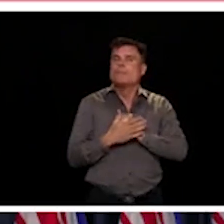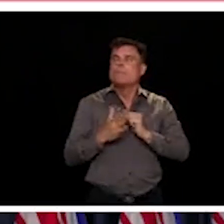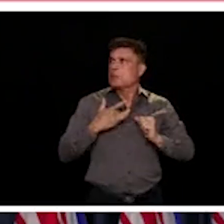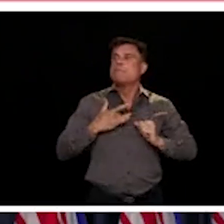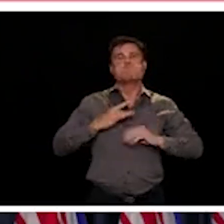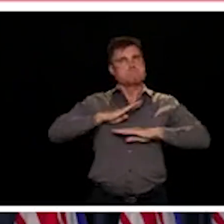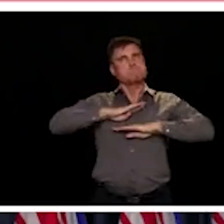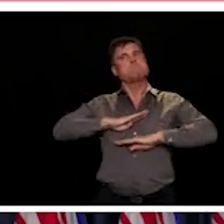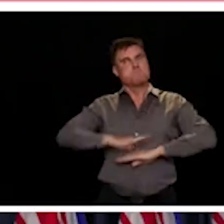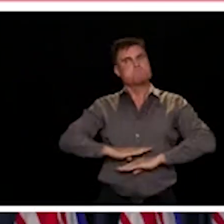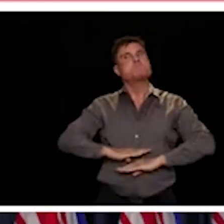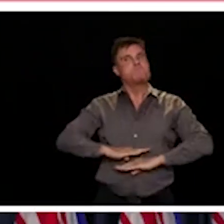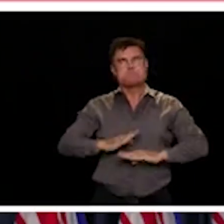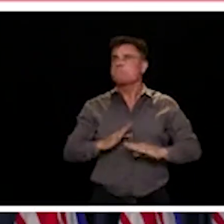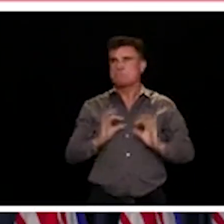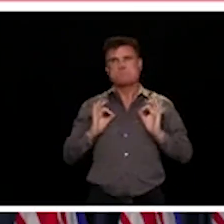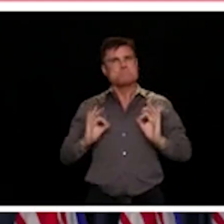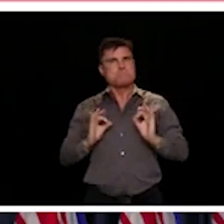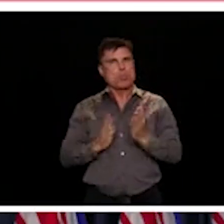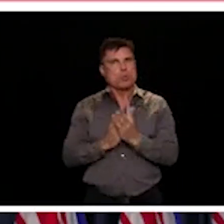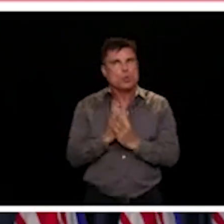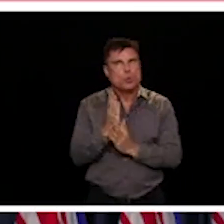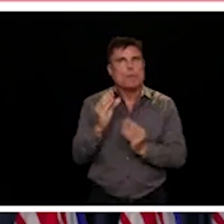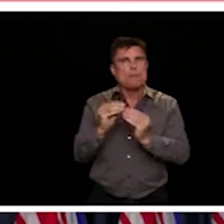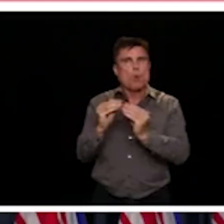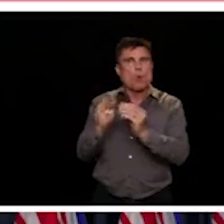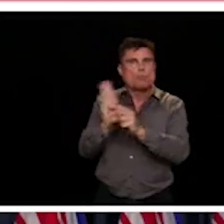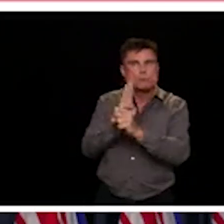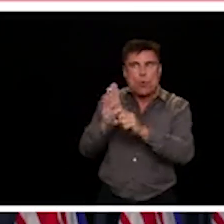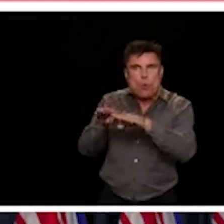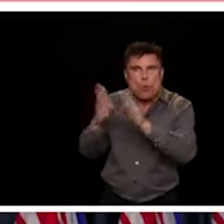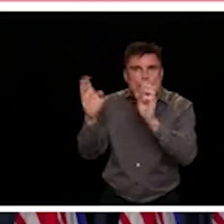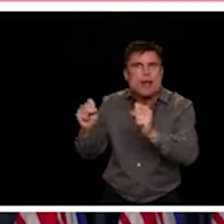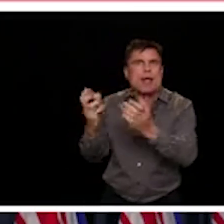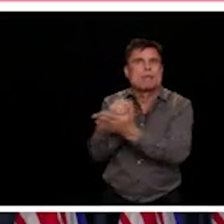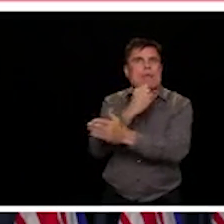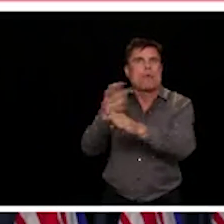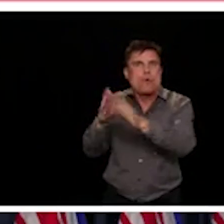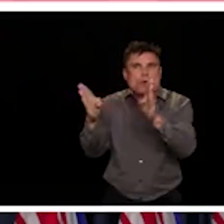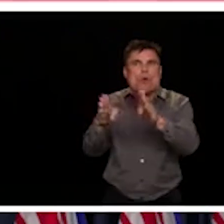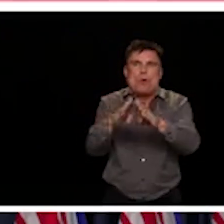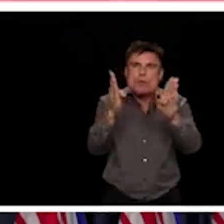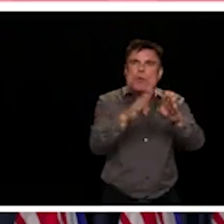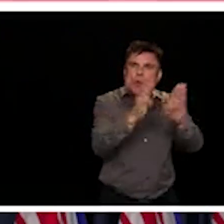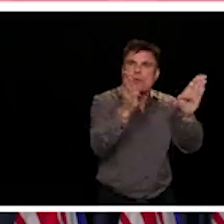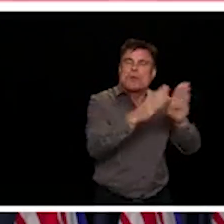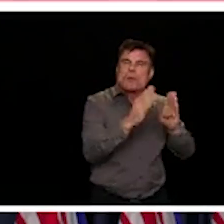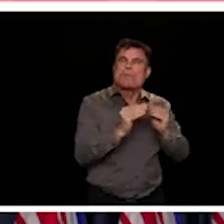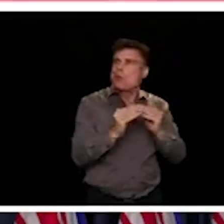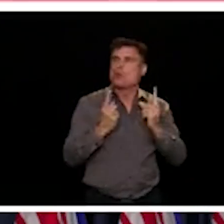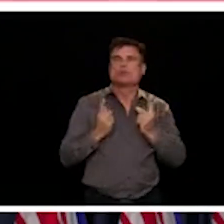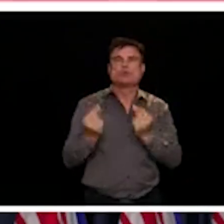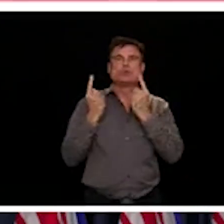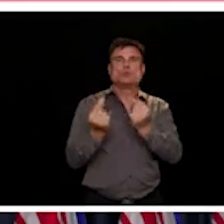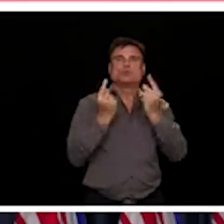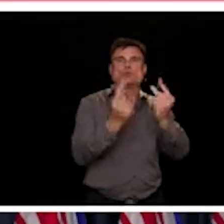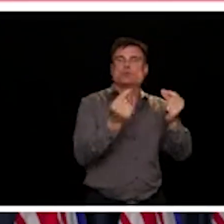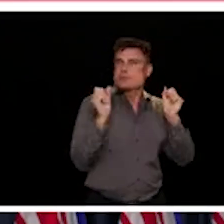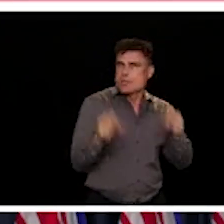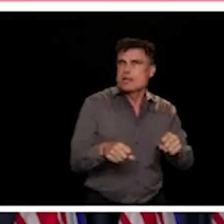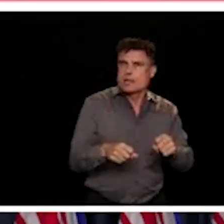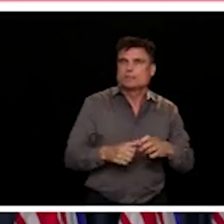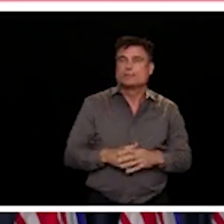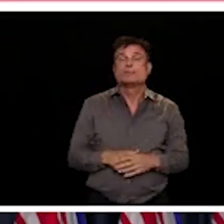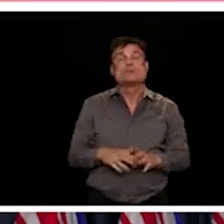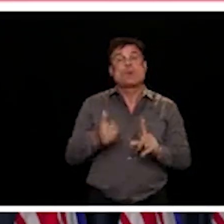So these models show we are increasing our contacts and we know that. But we're doing it in a safe way. And to continue